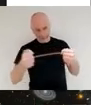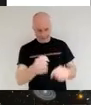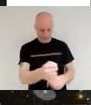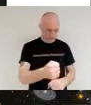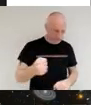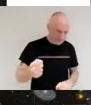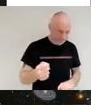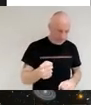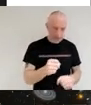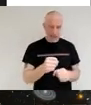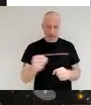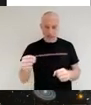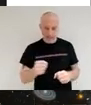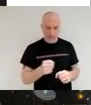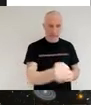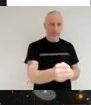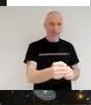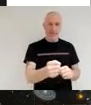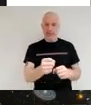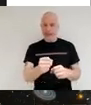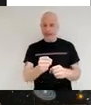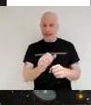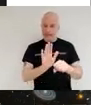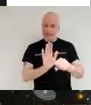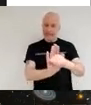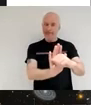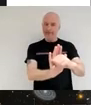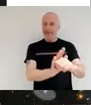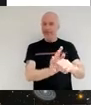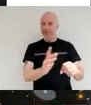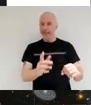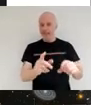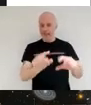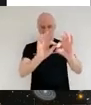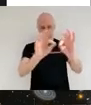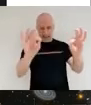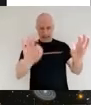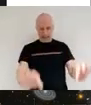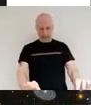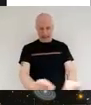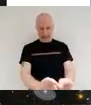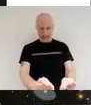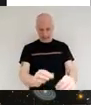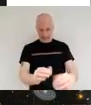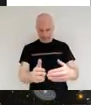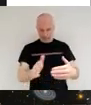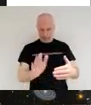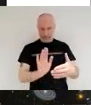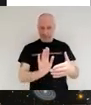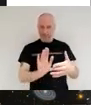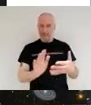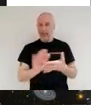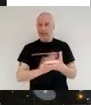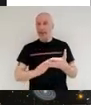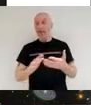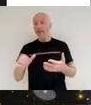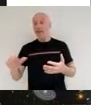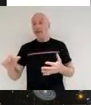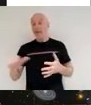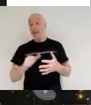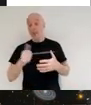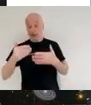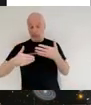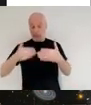this means that we don't have to worry about losing uh coolant losing refrigerant so it should mean that we get a really nice long operational